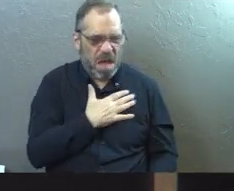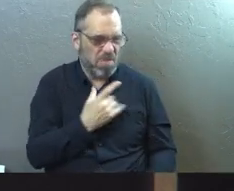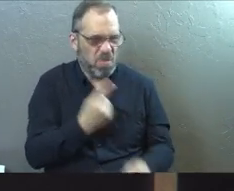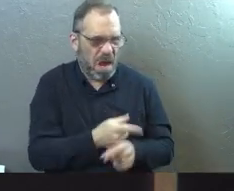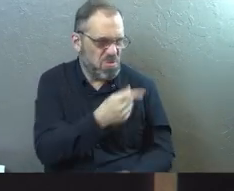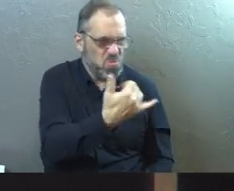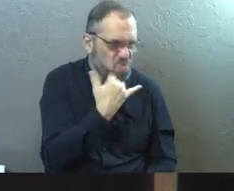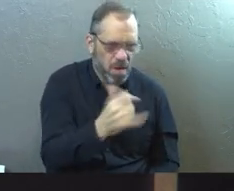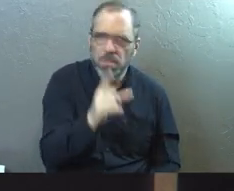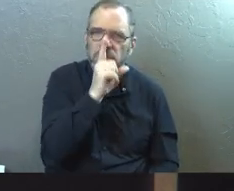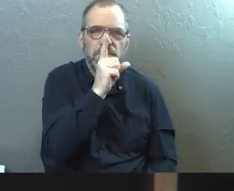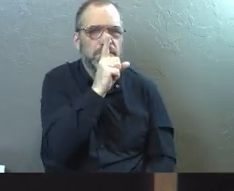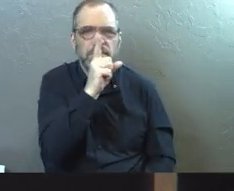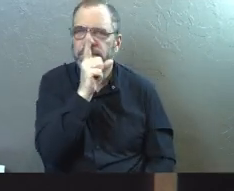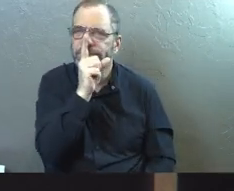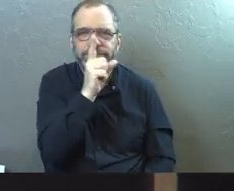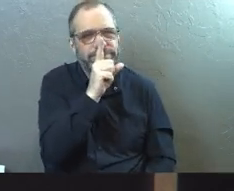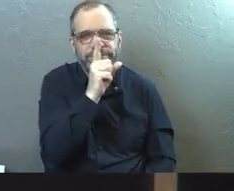needed to.